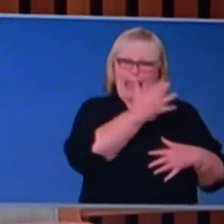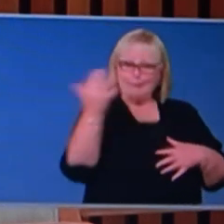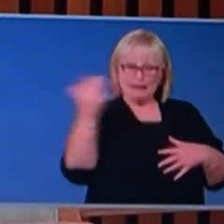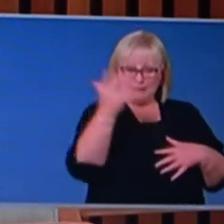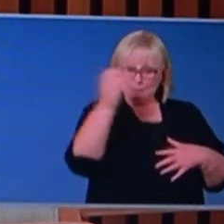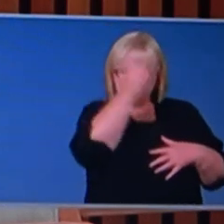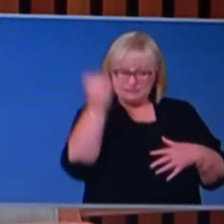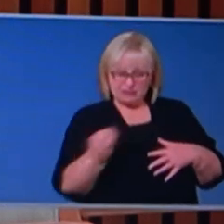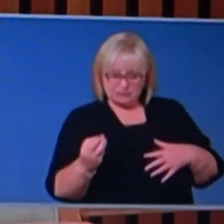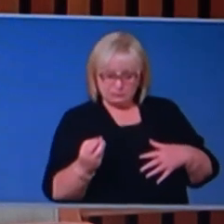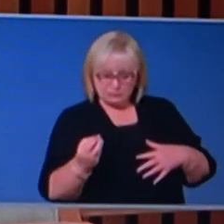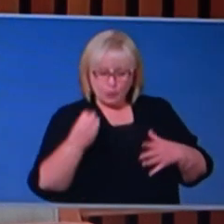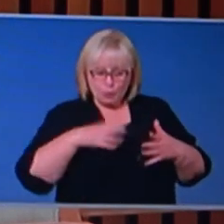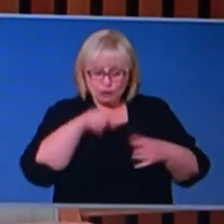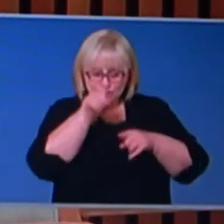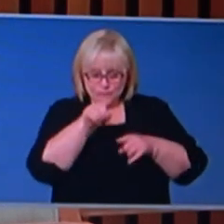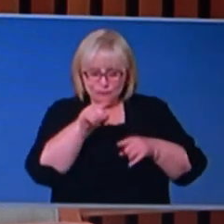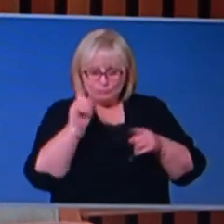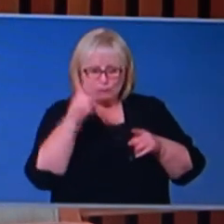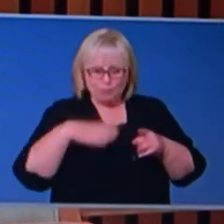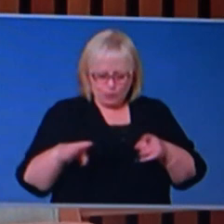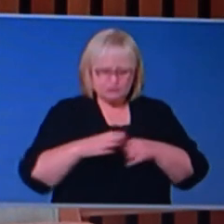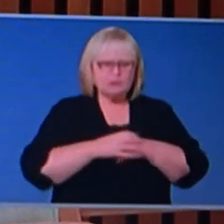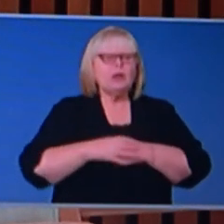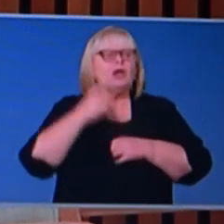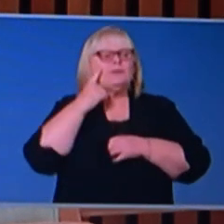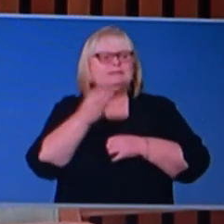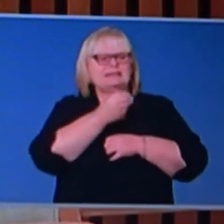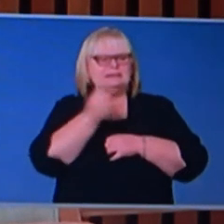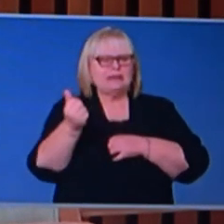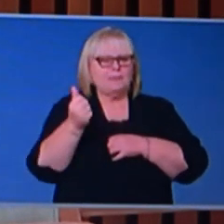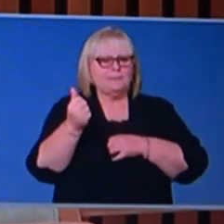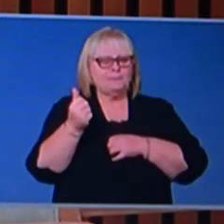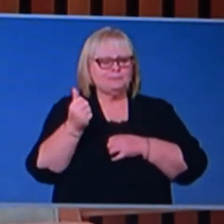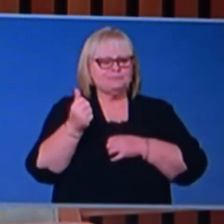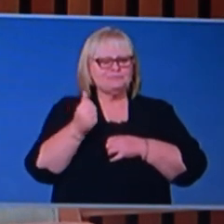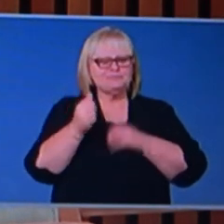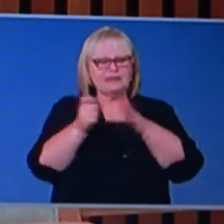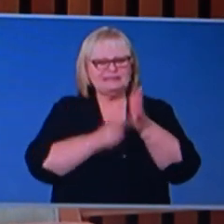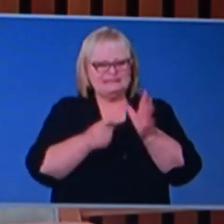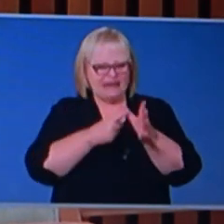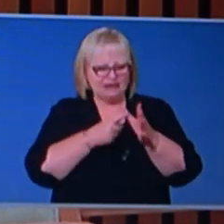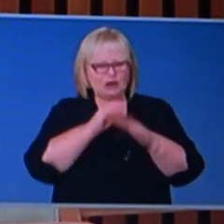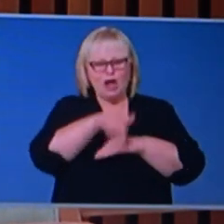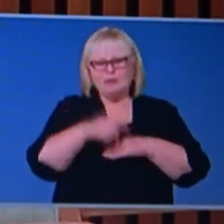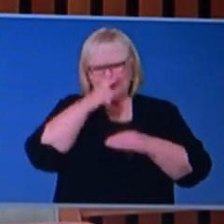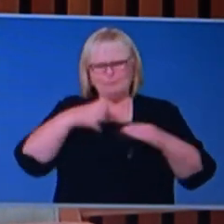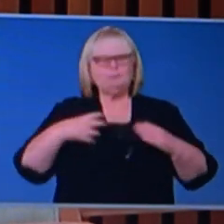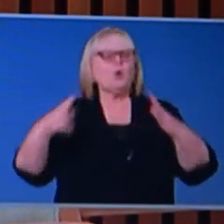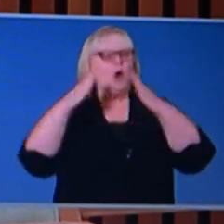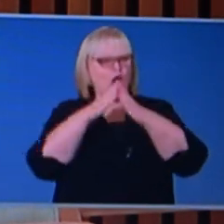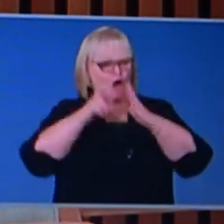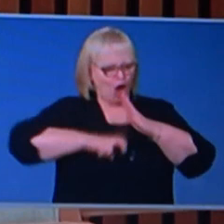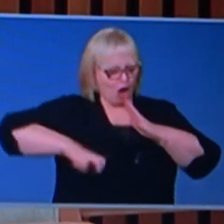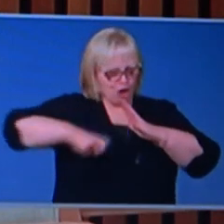percent of people? And also we've seen this movement data that the number of people staying at home versus going out as these restrictions are eased,